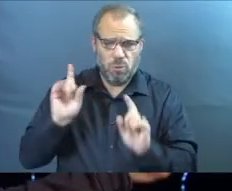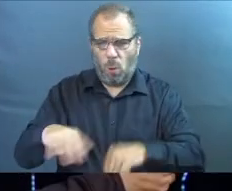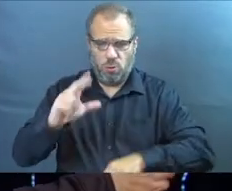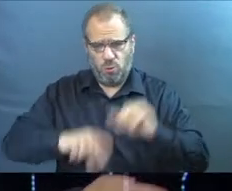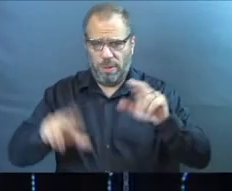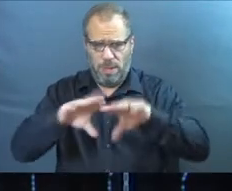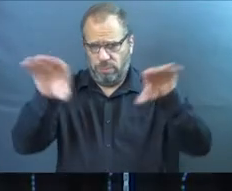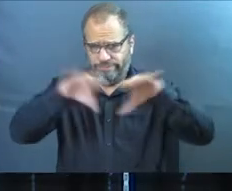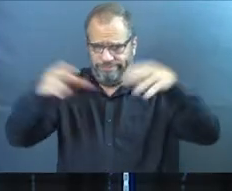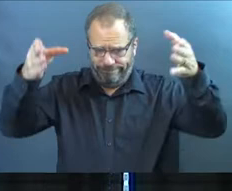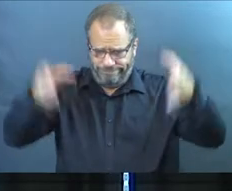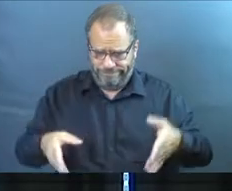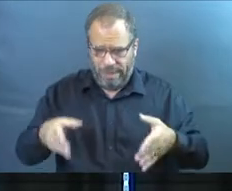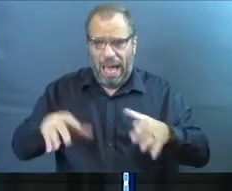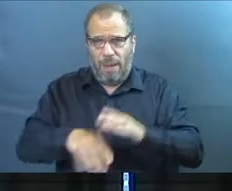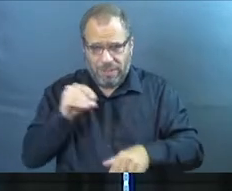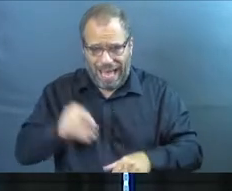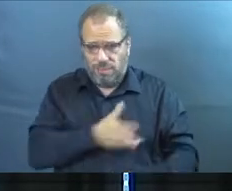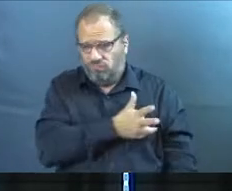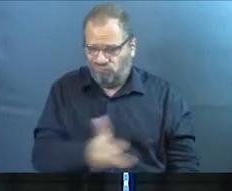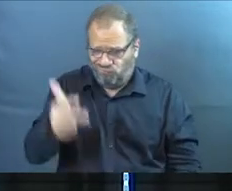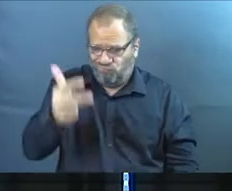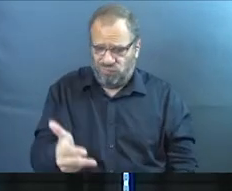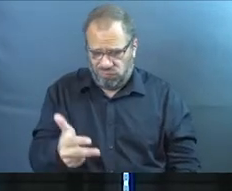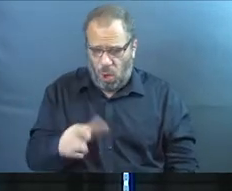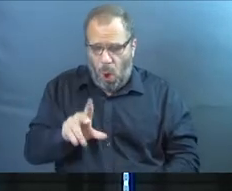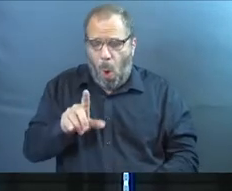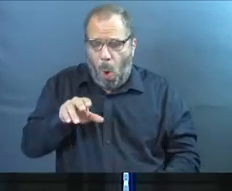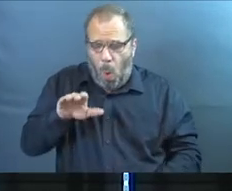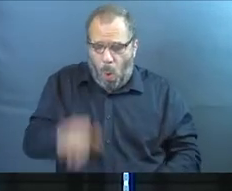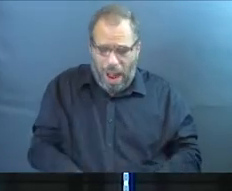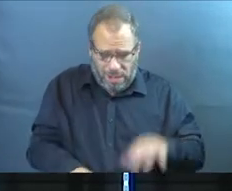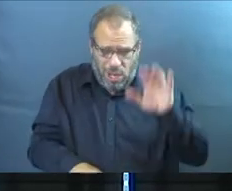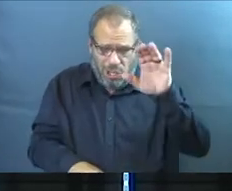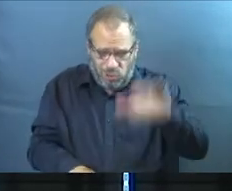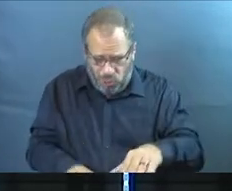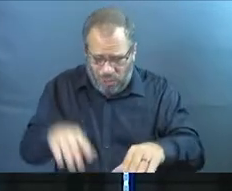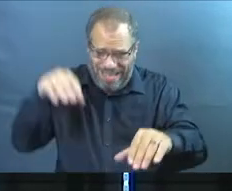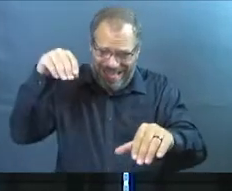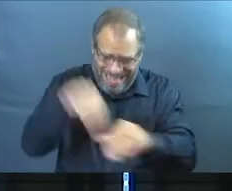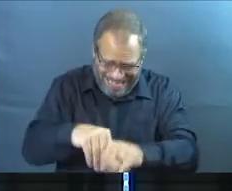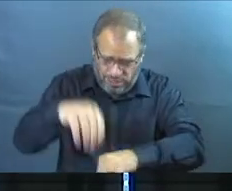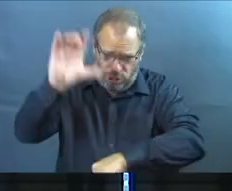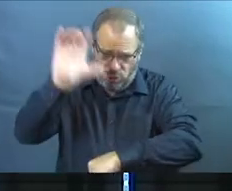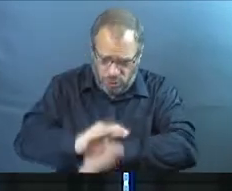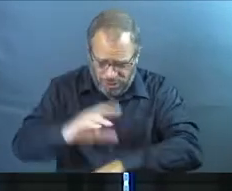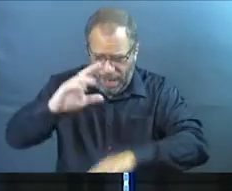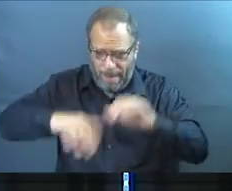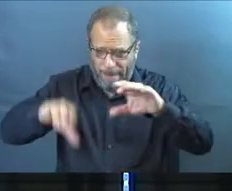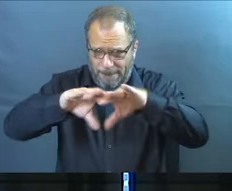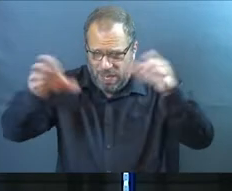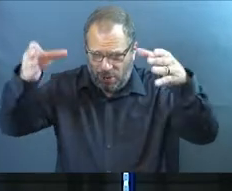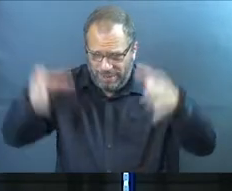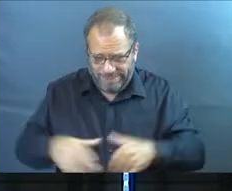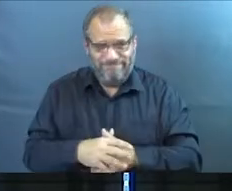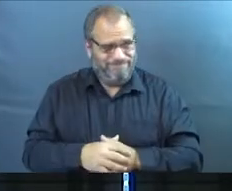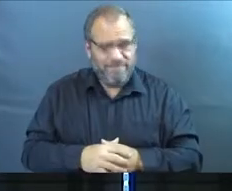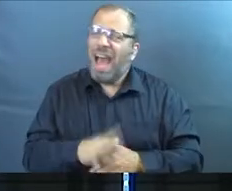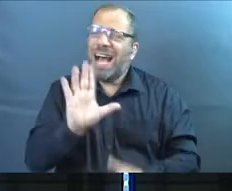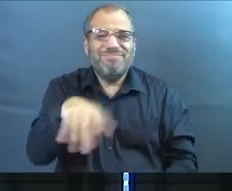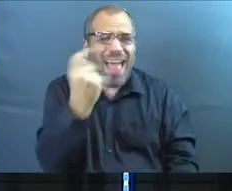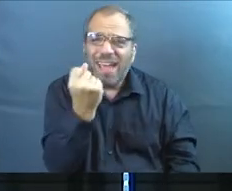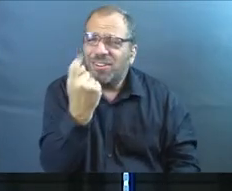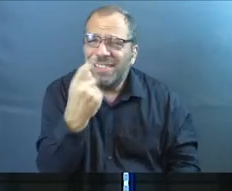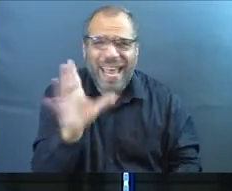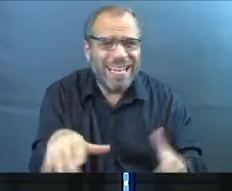going to the building. I'm outside the church. And I take two steps past the threshold. Now I'm inside the church. And I get it.